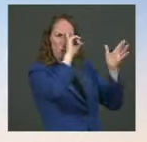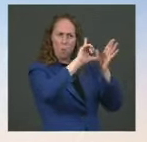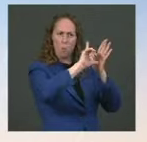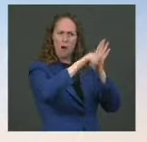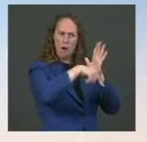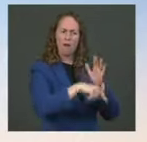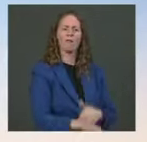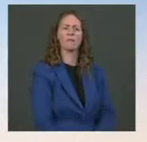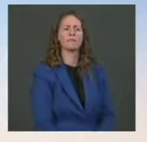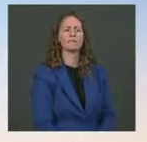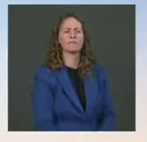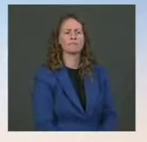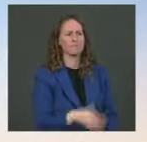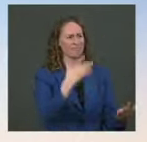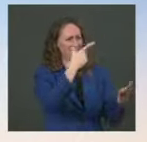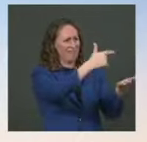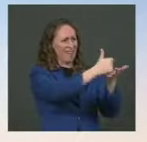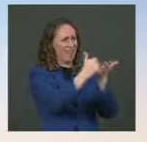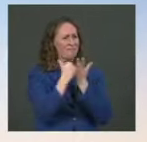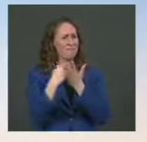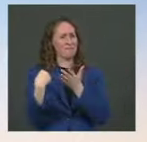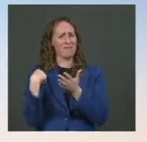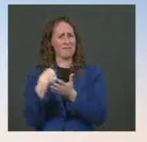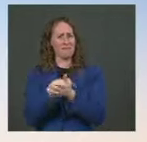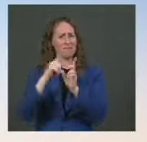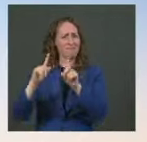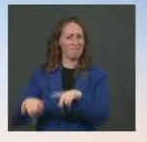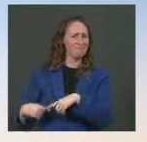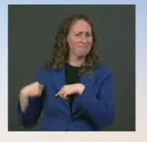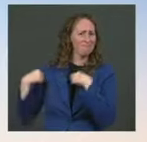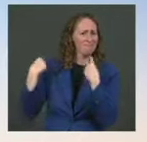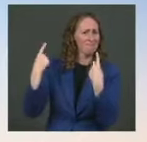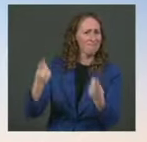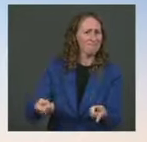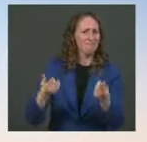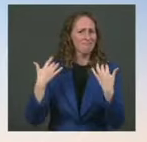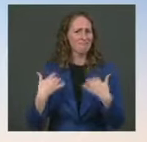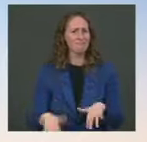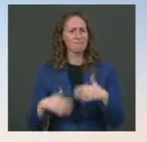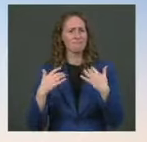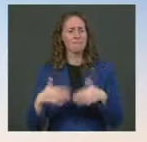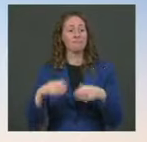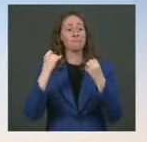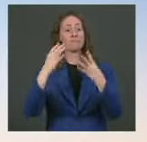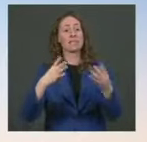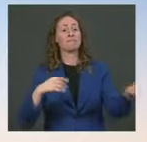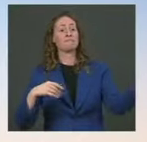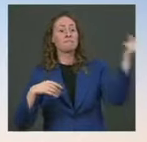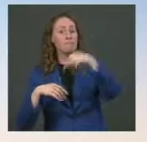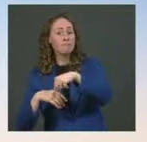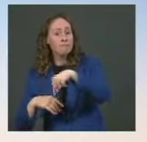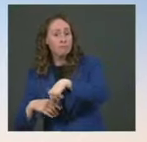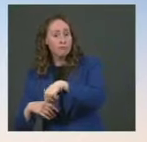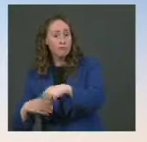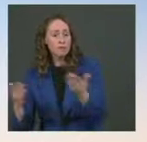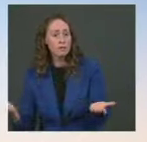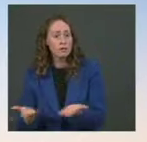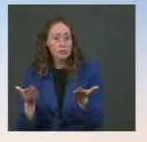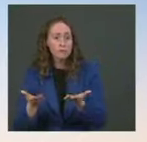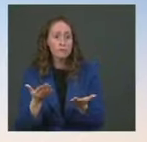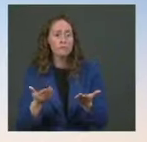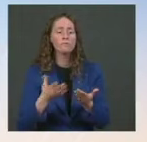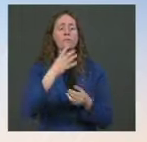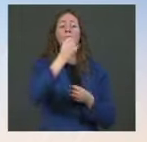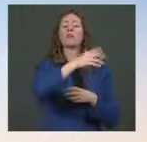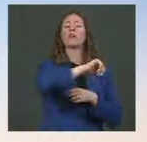last 20 years. Some of them, many of them will come to the United States. Some of them will go to other third countries. That is part of the process. I